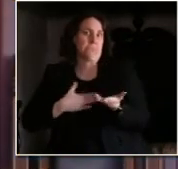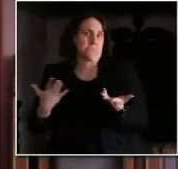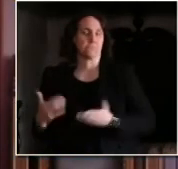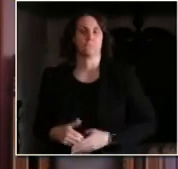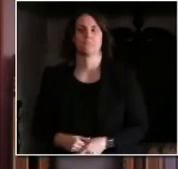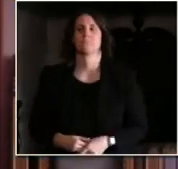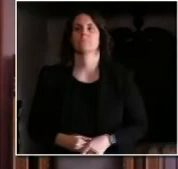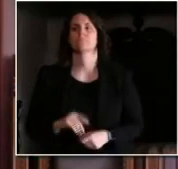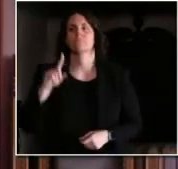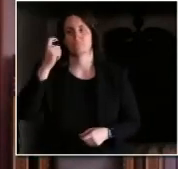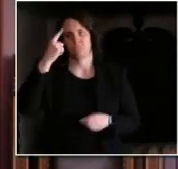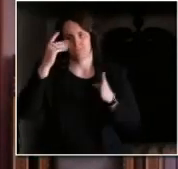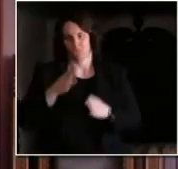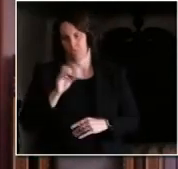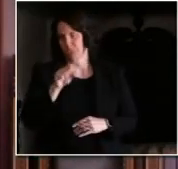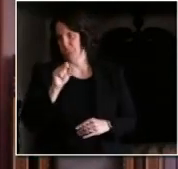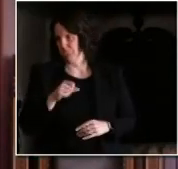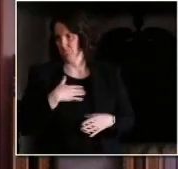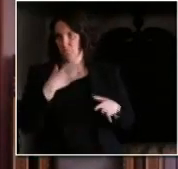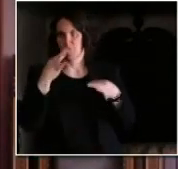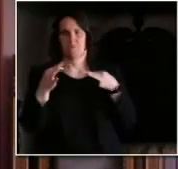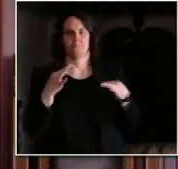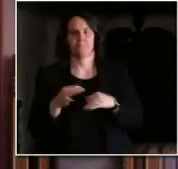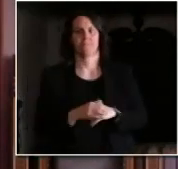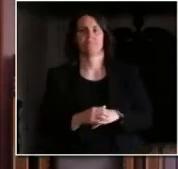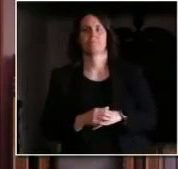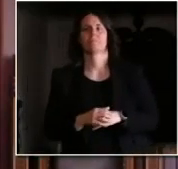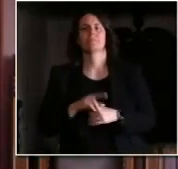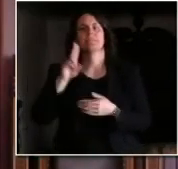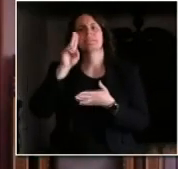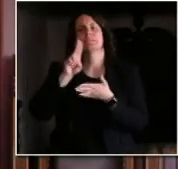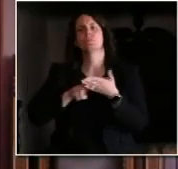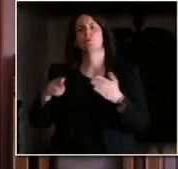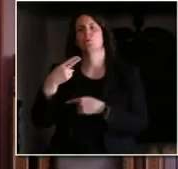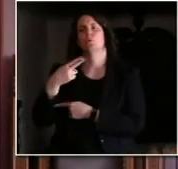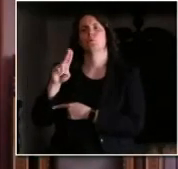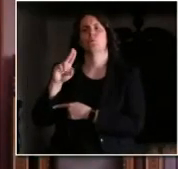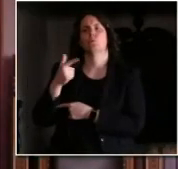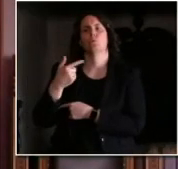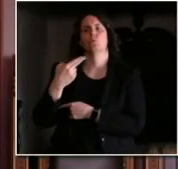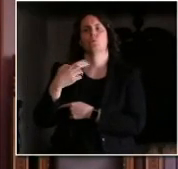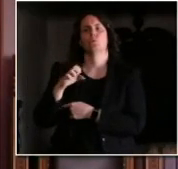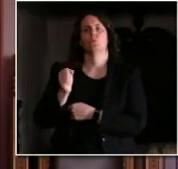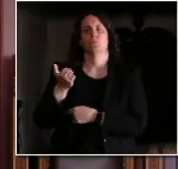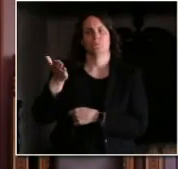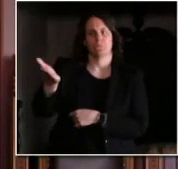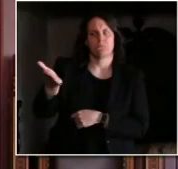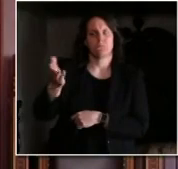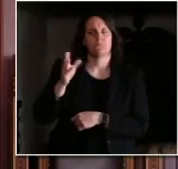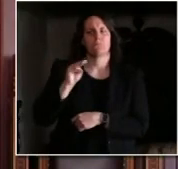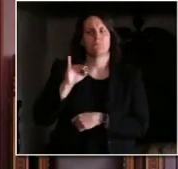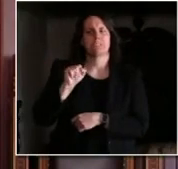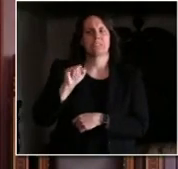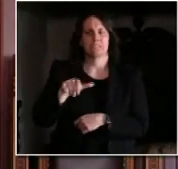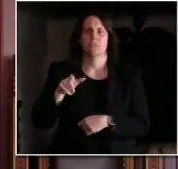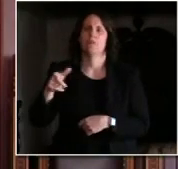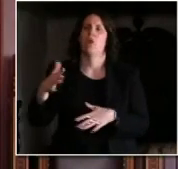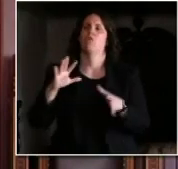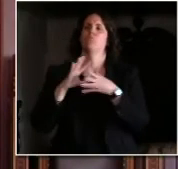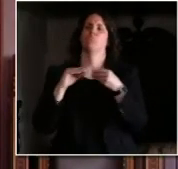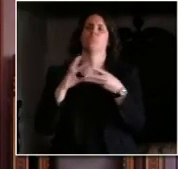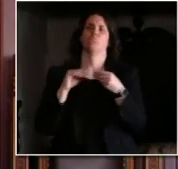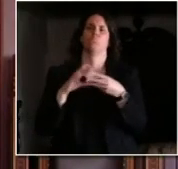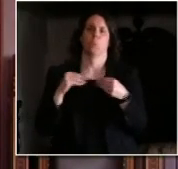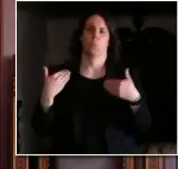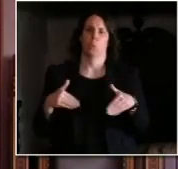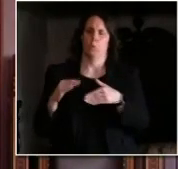Secretary Hughes talked about this quite a bit the you know we are blessed in the state of Wisconsin to have